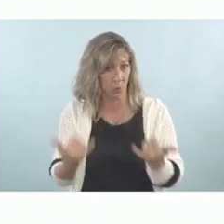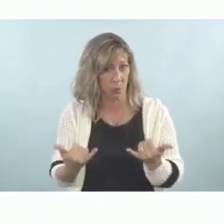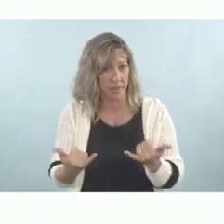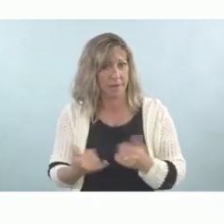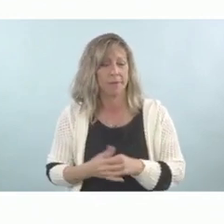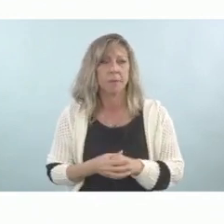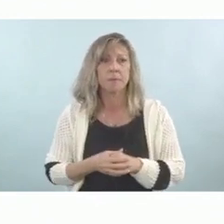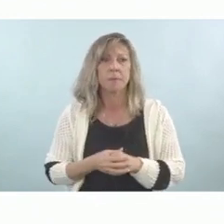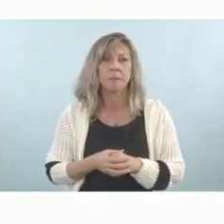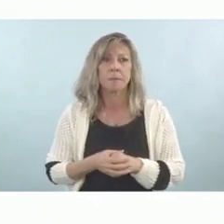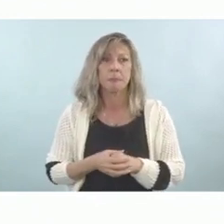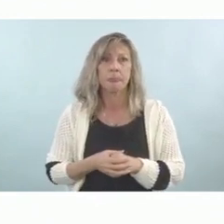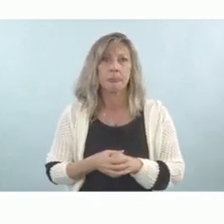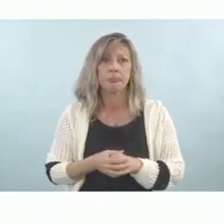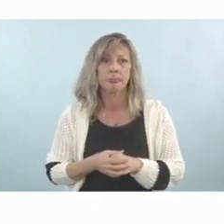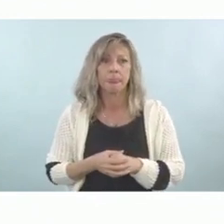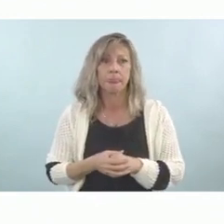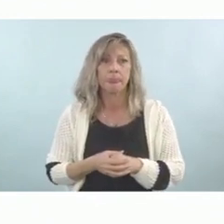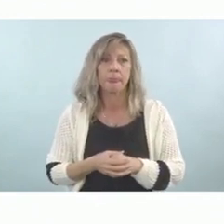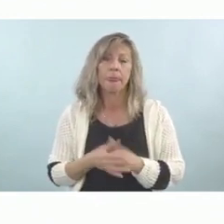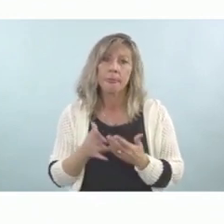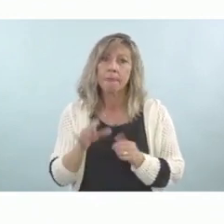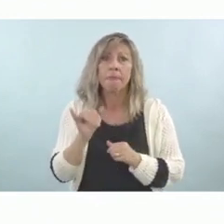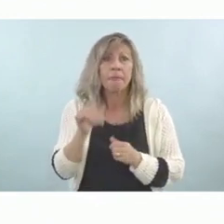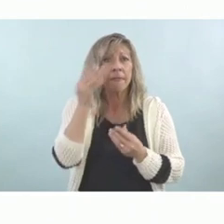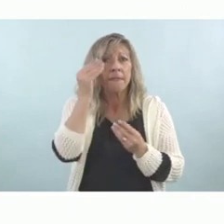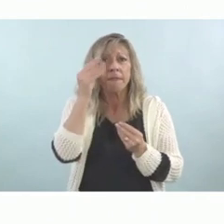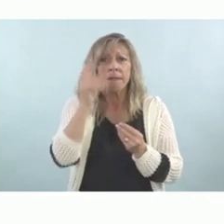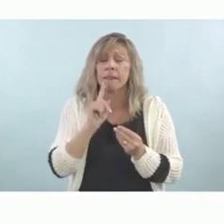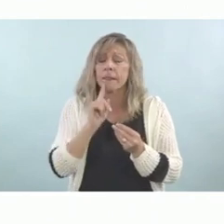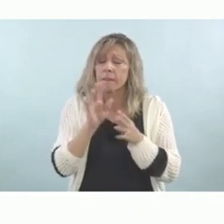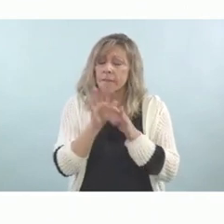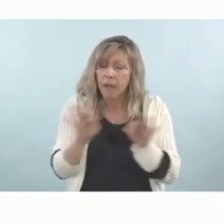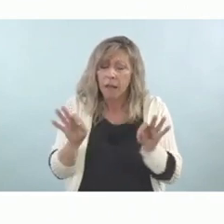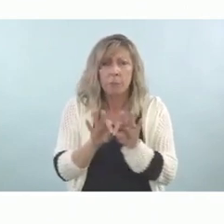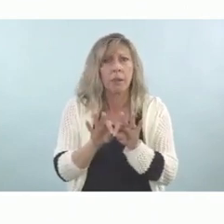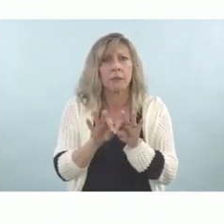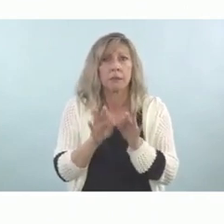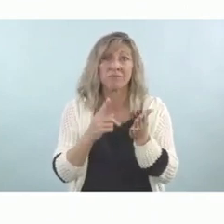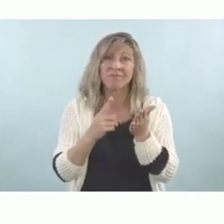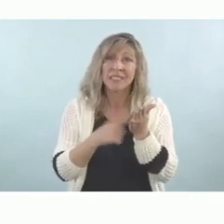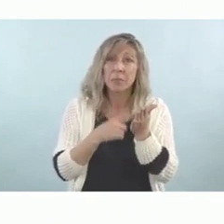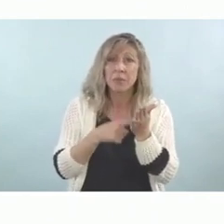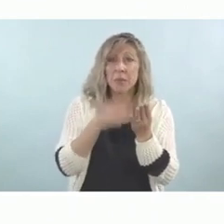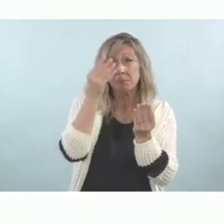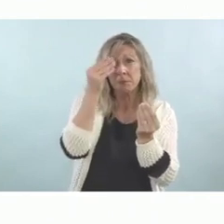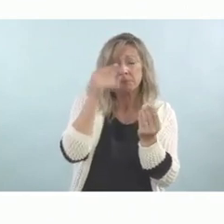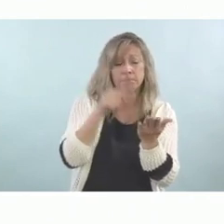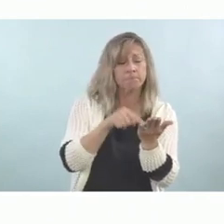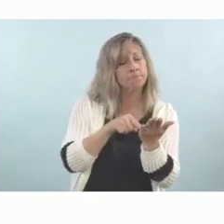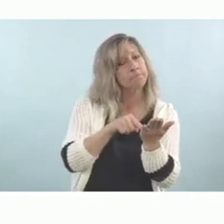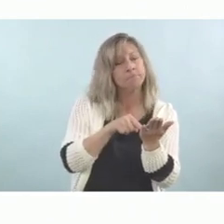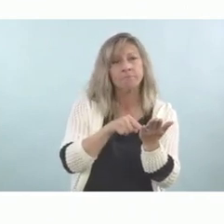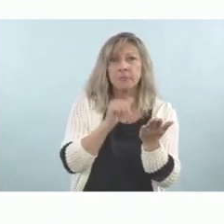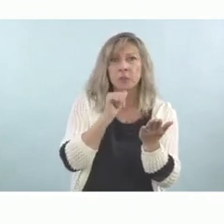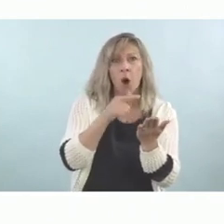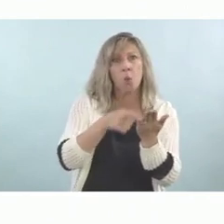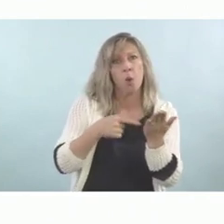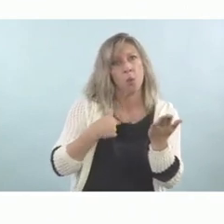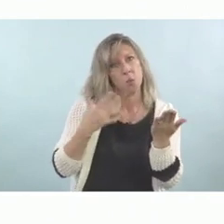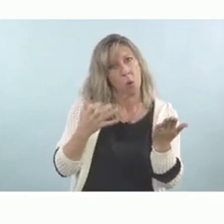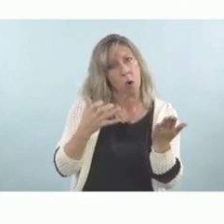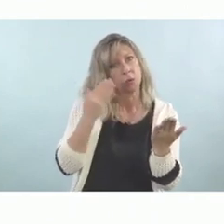And it's valuable information. It's not always pleasant information, but I think many of our children are